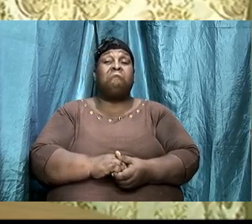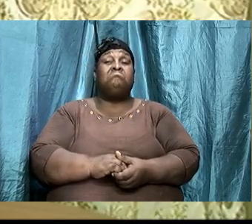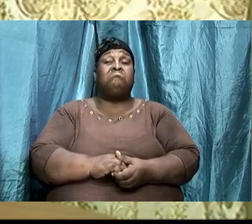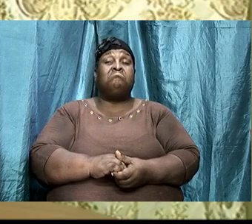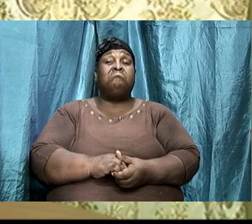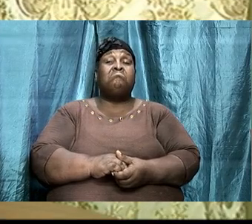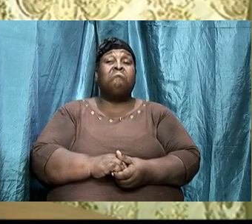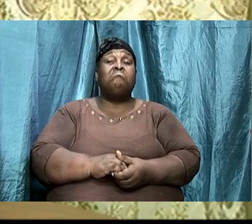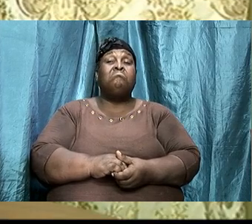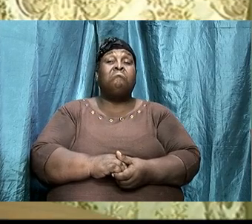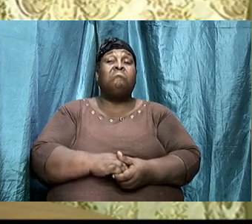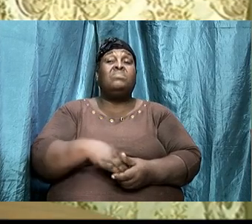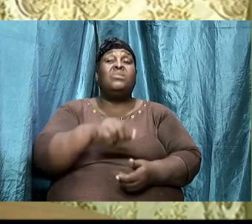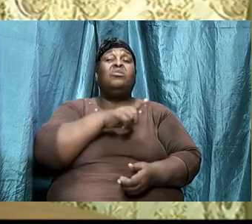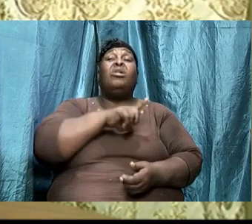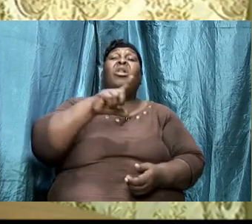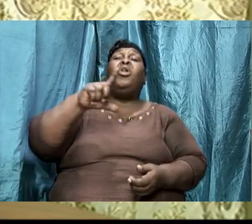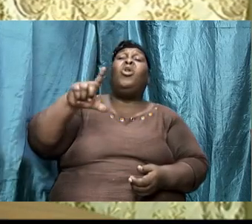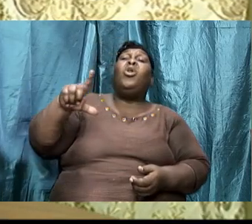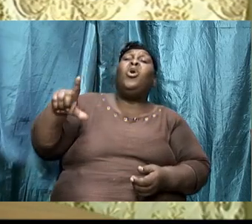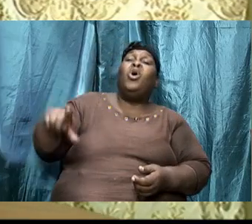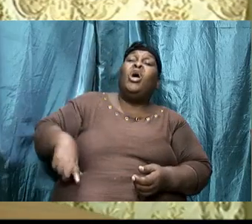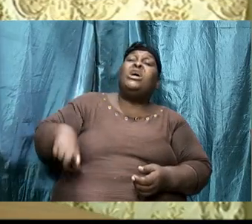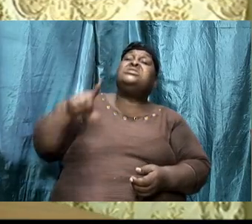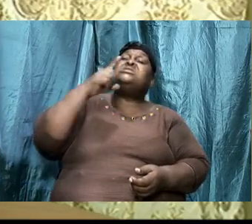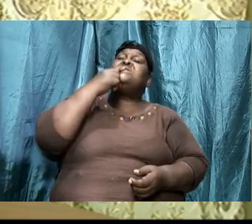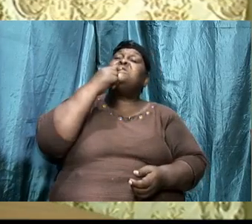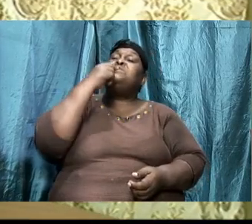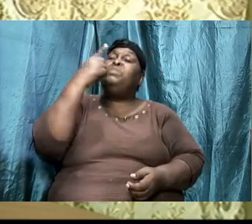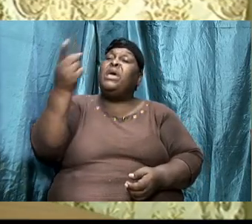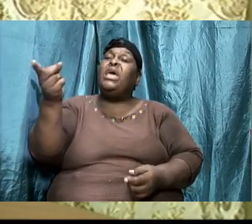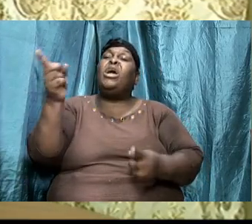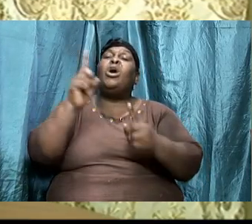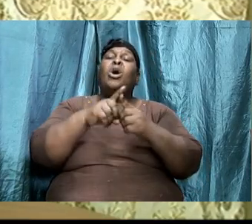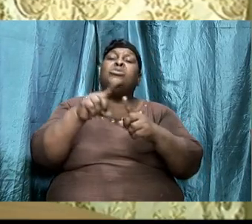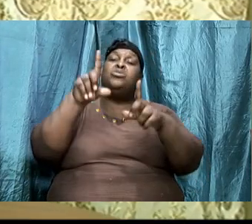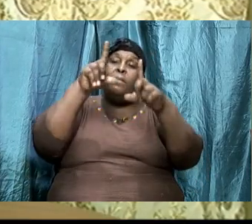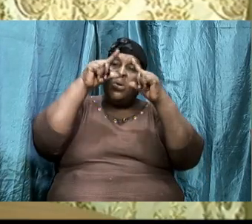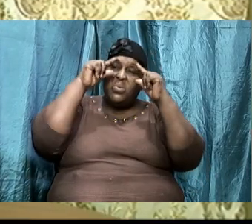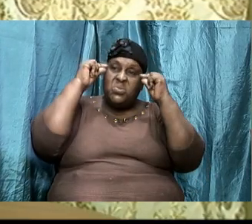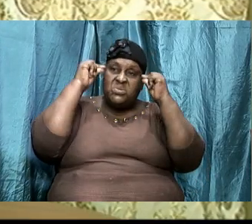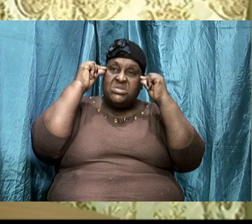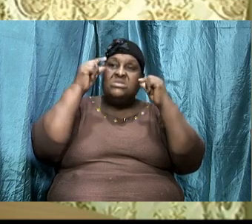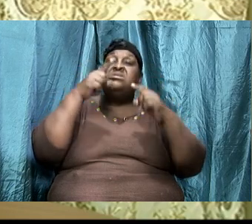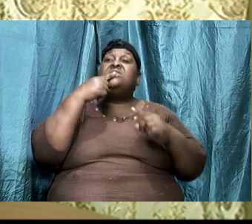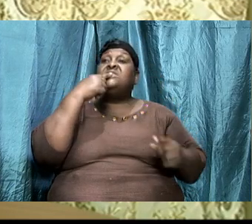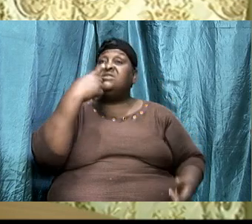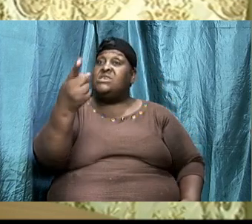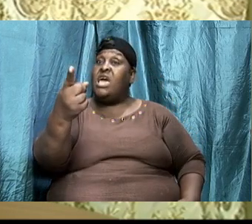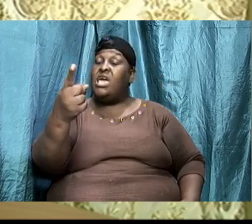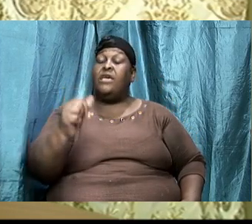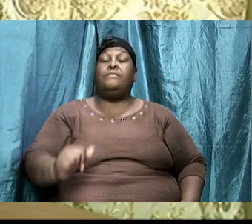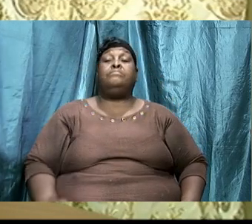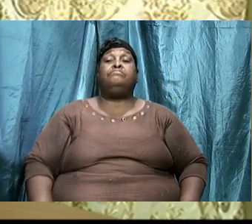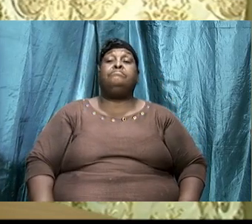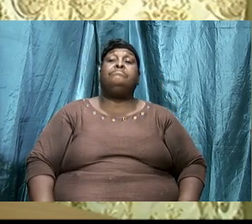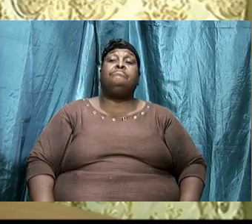It was God that instructed Moses